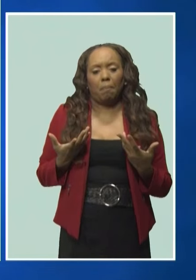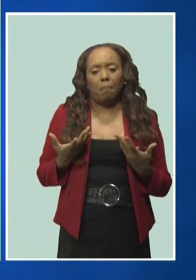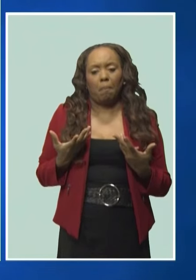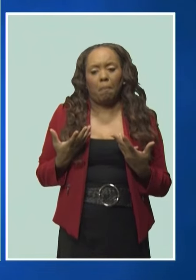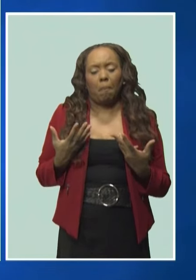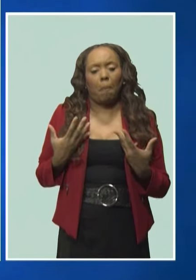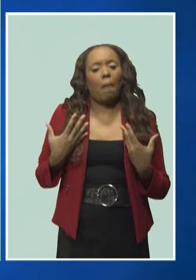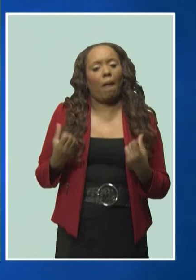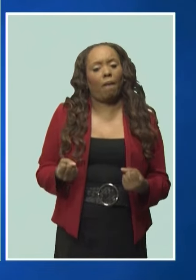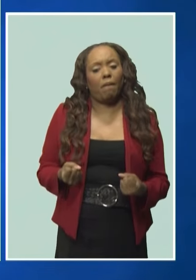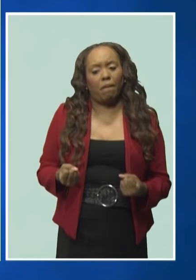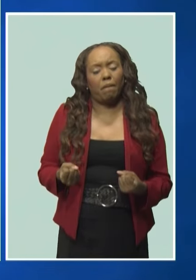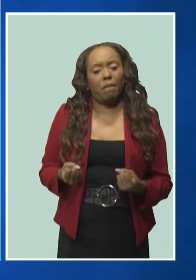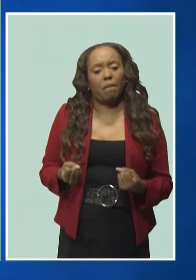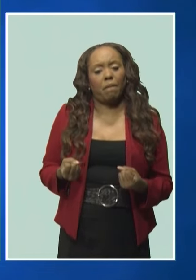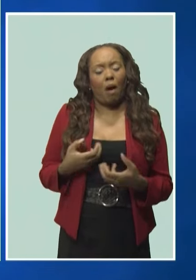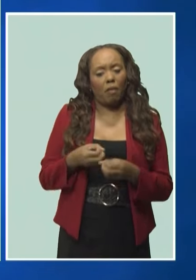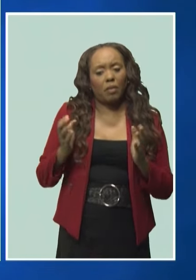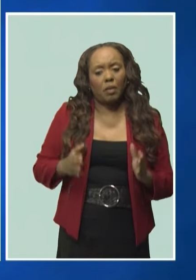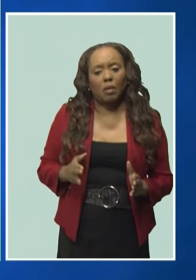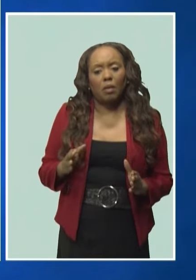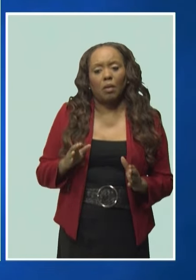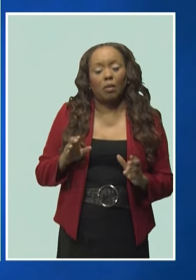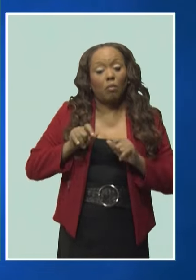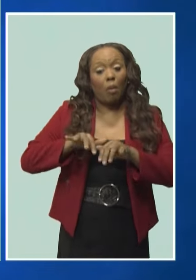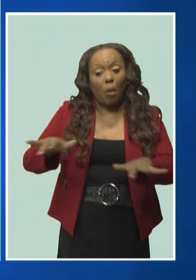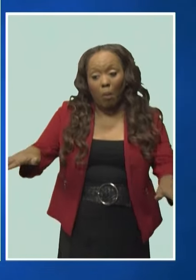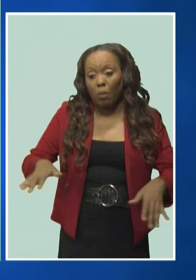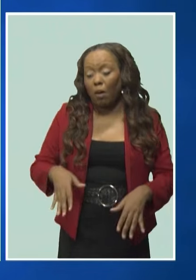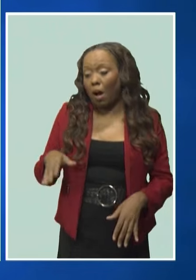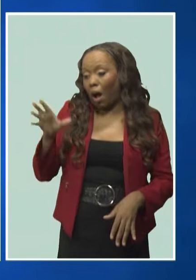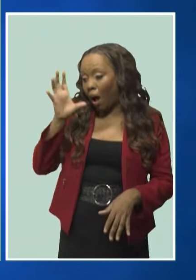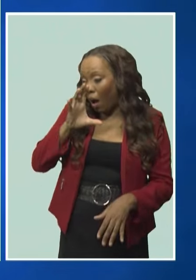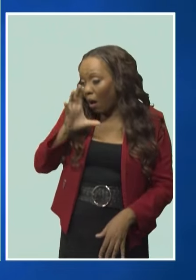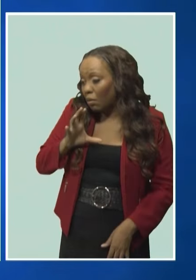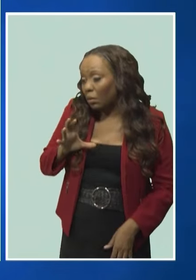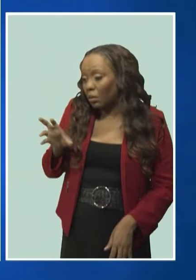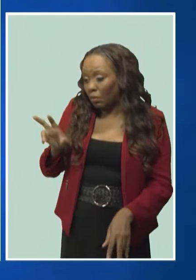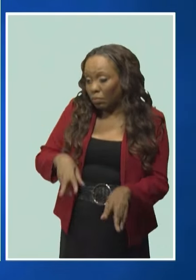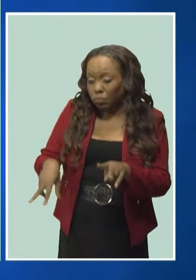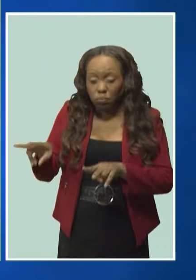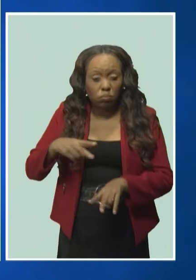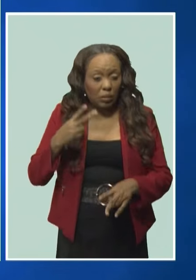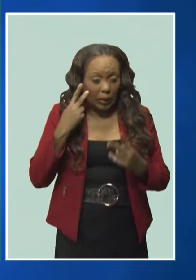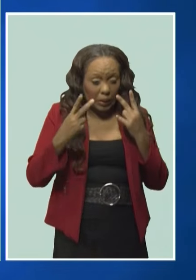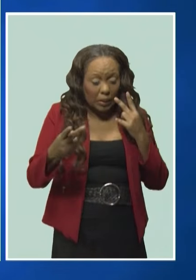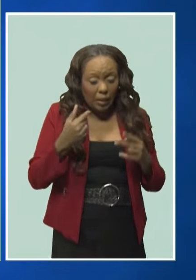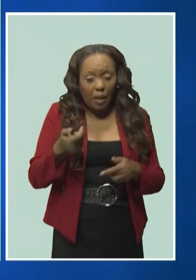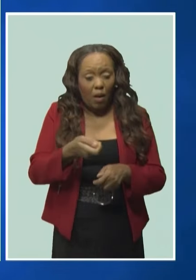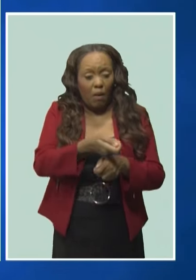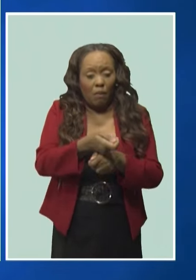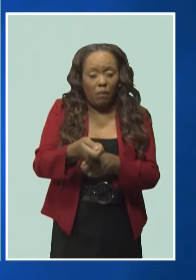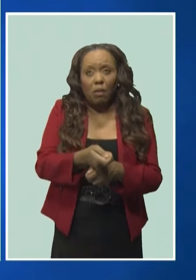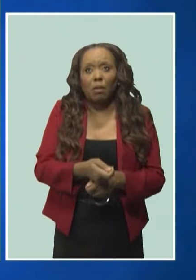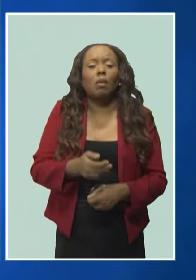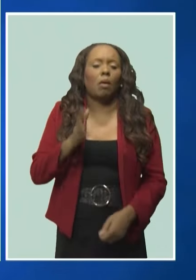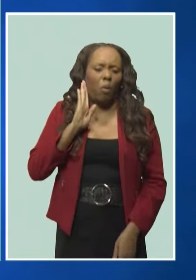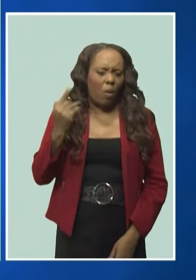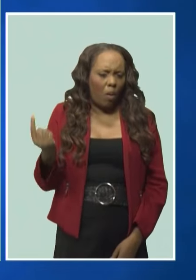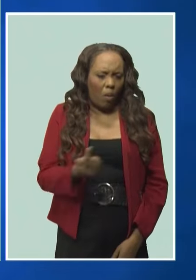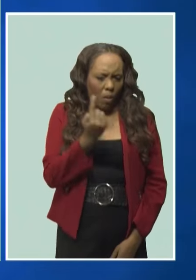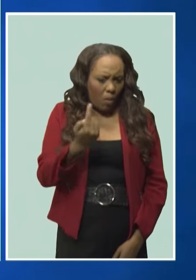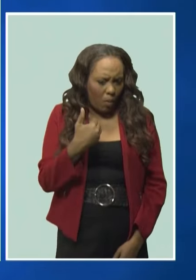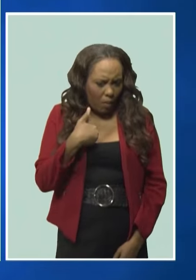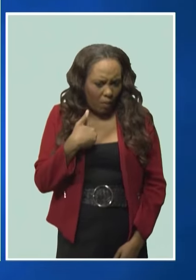and for the fogging to occur in the areas where we will always have mosquitoes, but where there